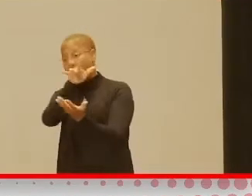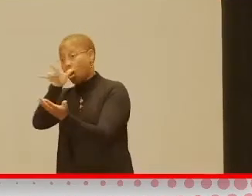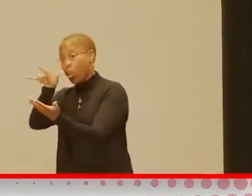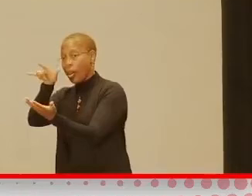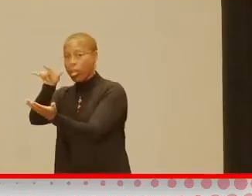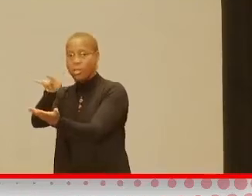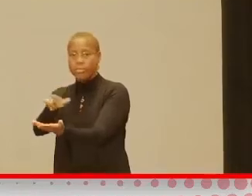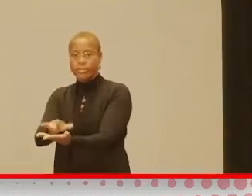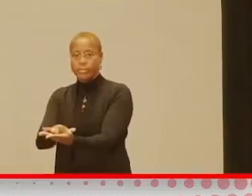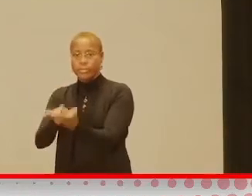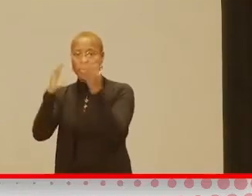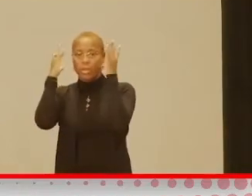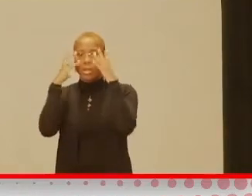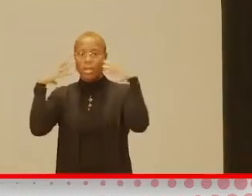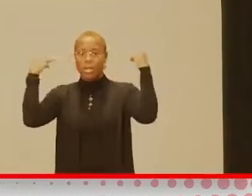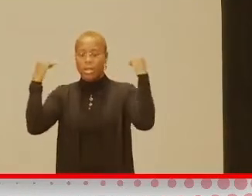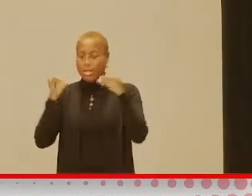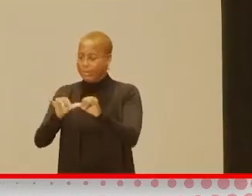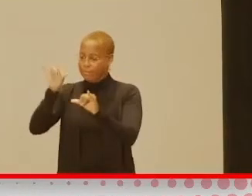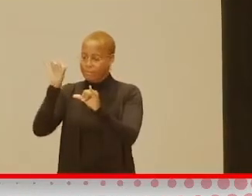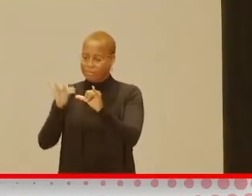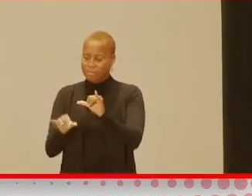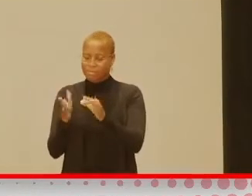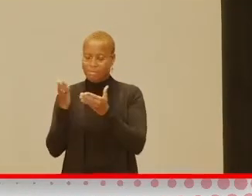landed in Holland, and there you must stay.